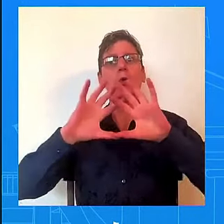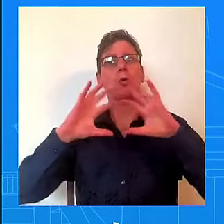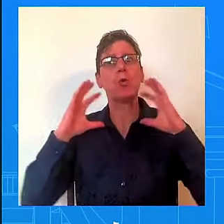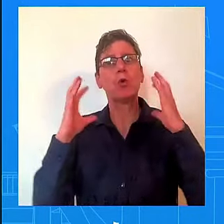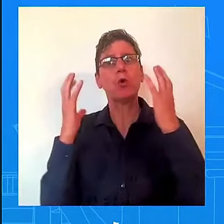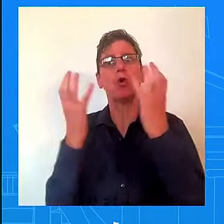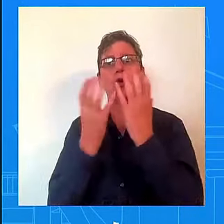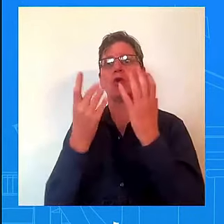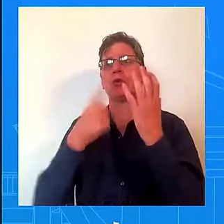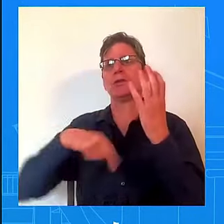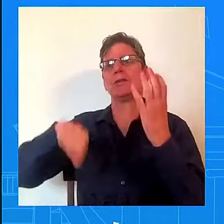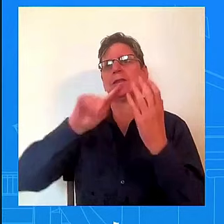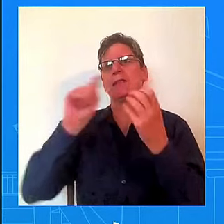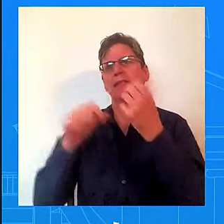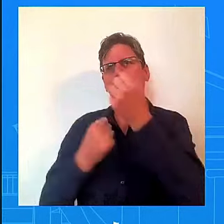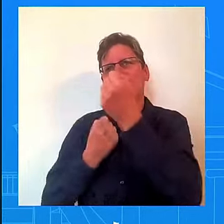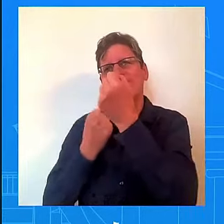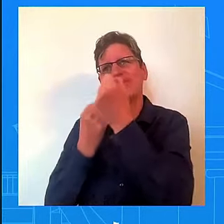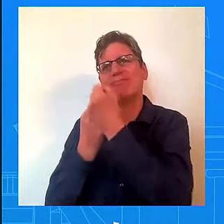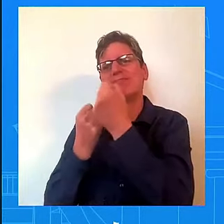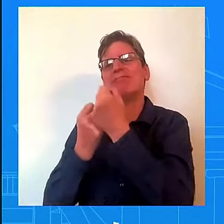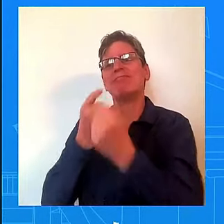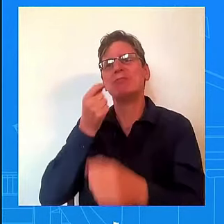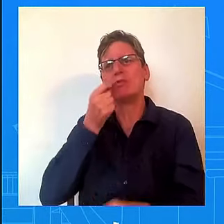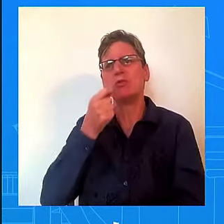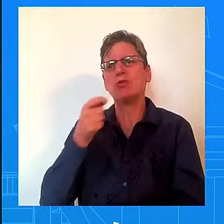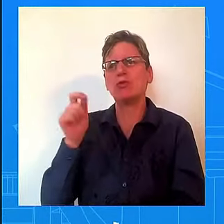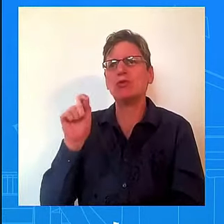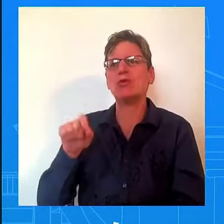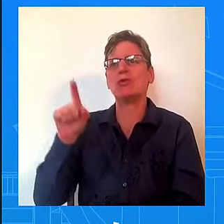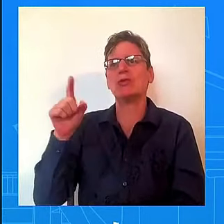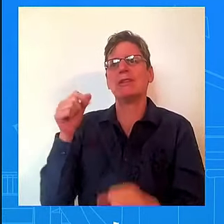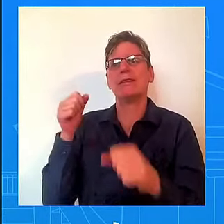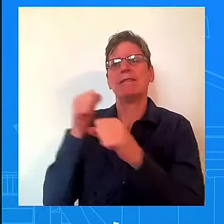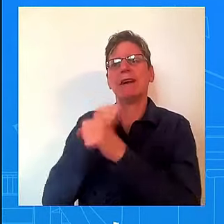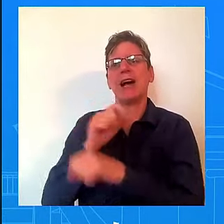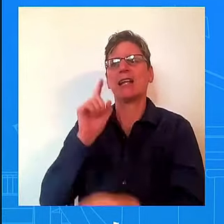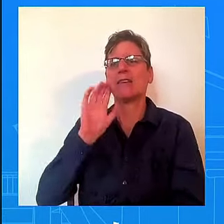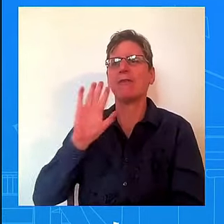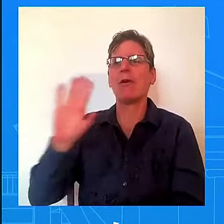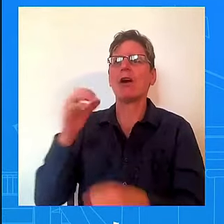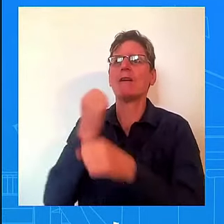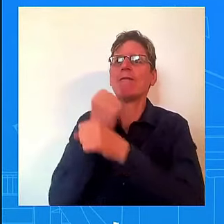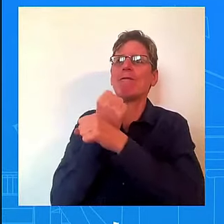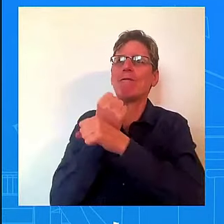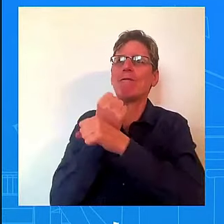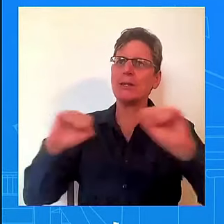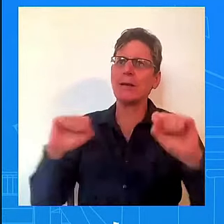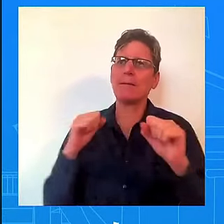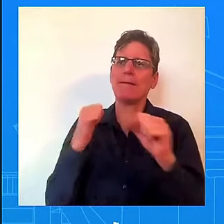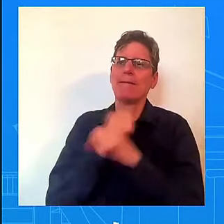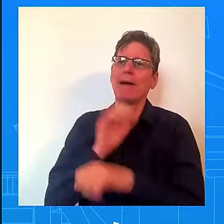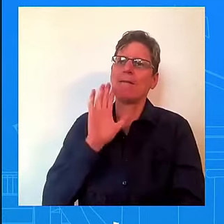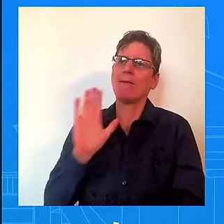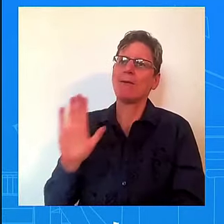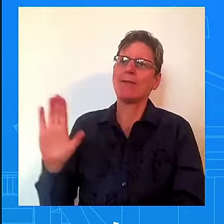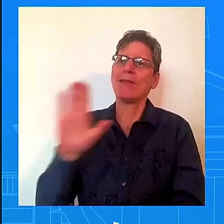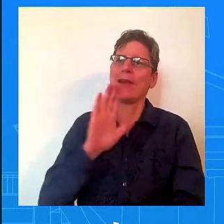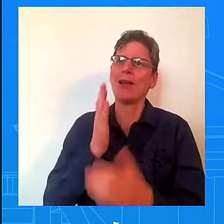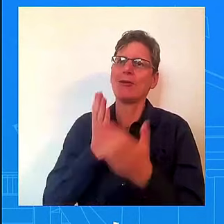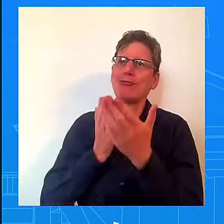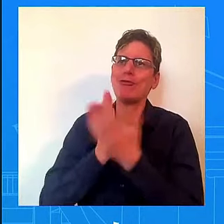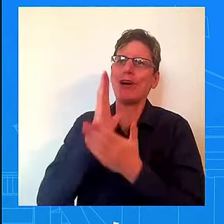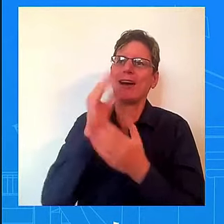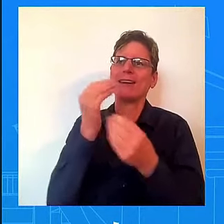for their freedom. And so, what we can say from here is that President Biden has been very clear for his support for